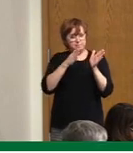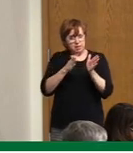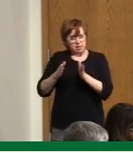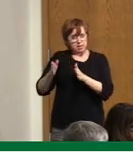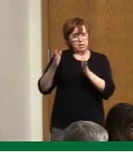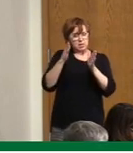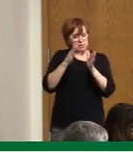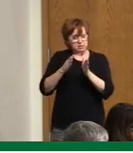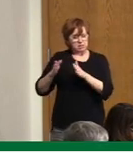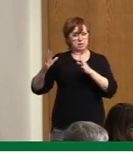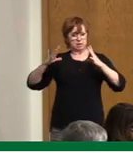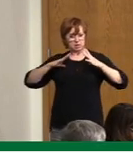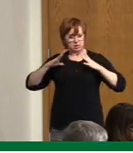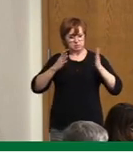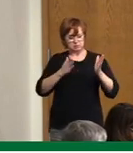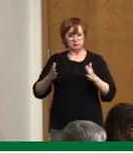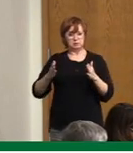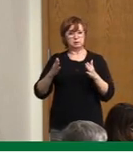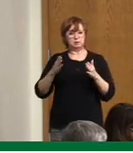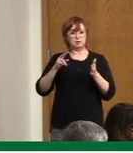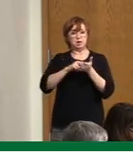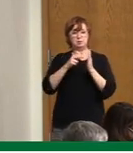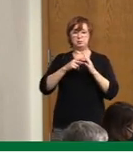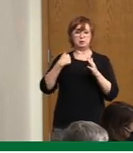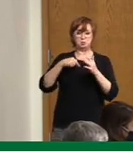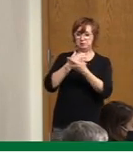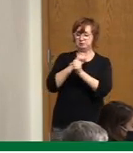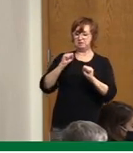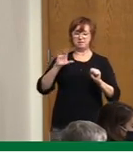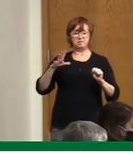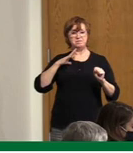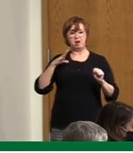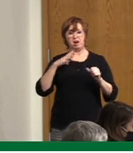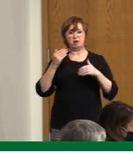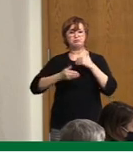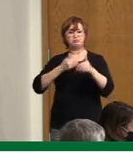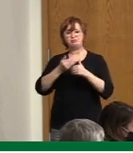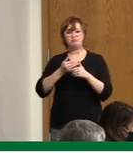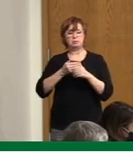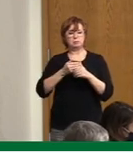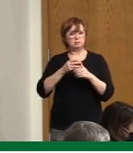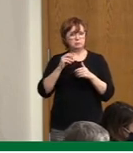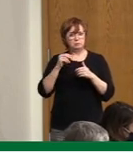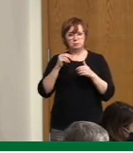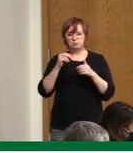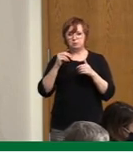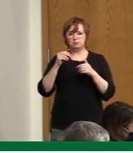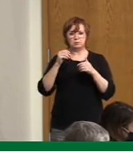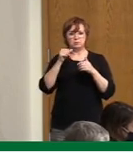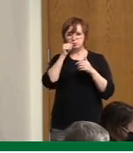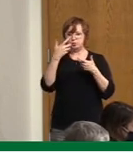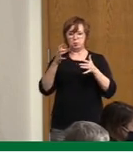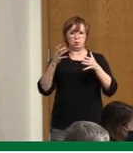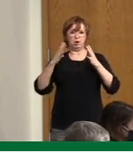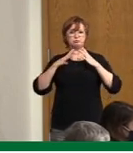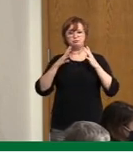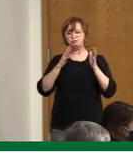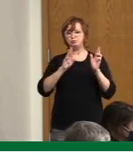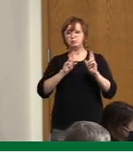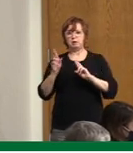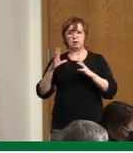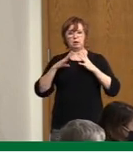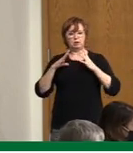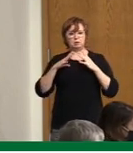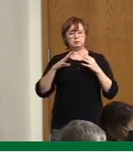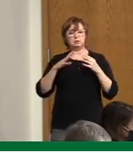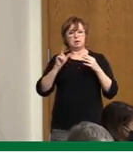really need to stabilize our daily case numbers and two or three weeks down the road that can have an impact on our hospitalizations and